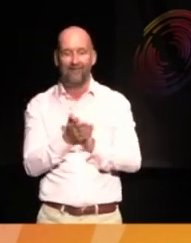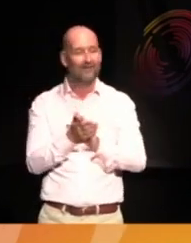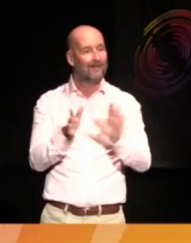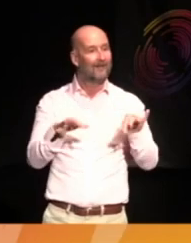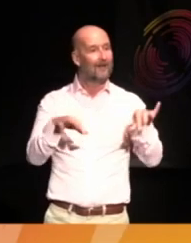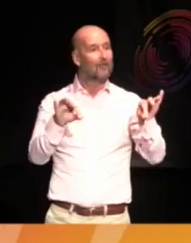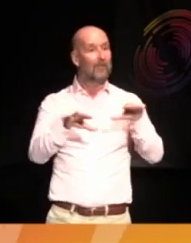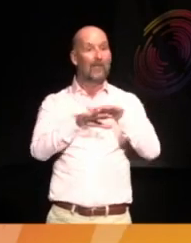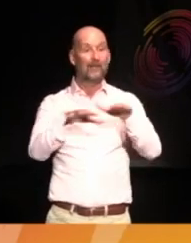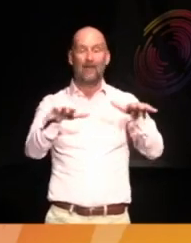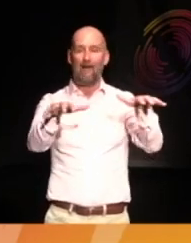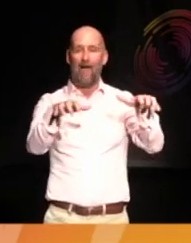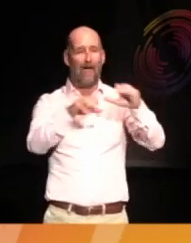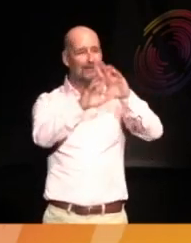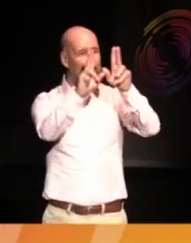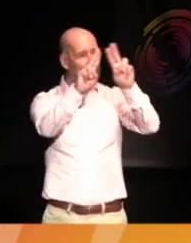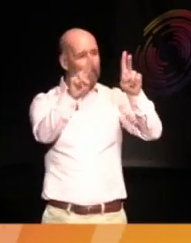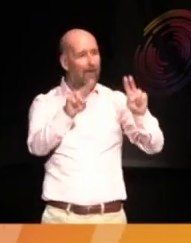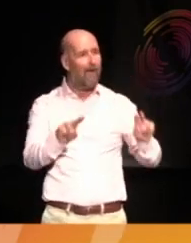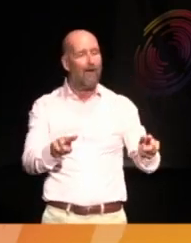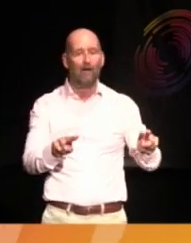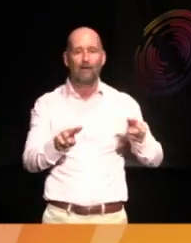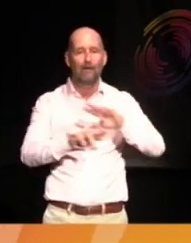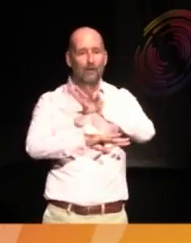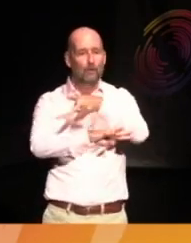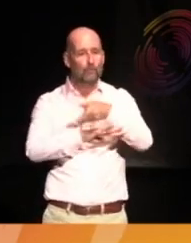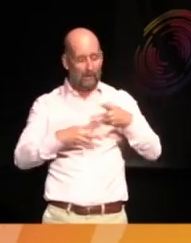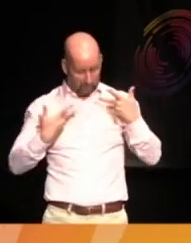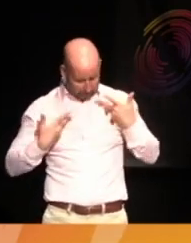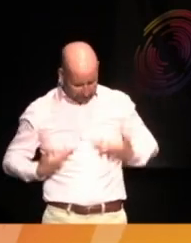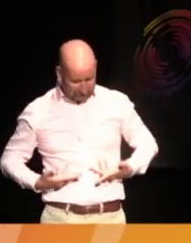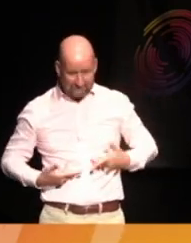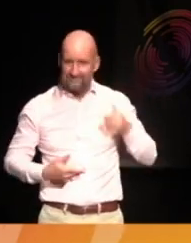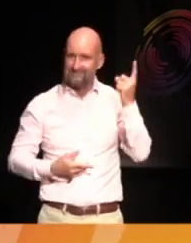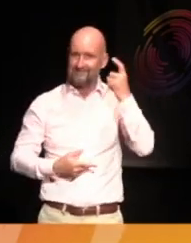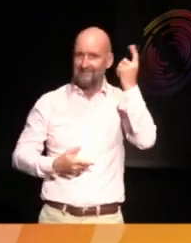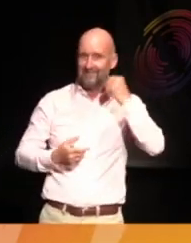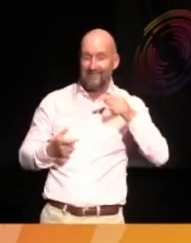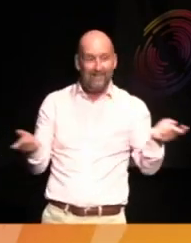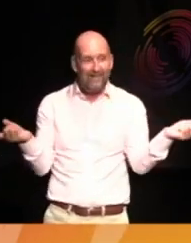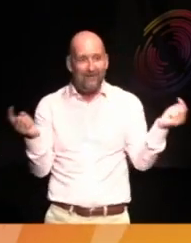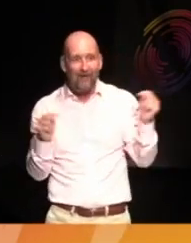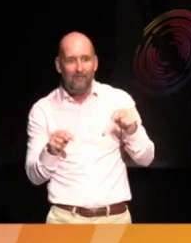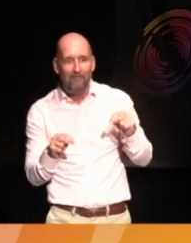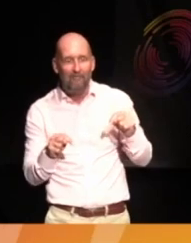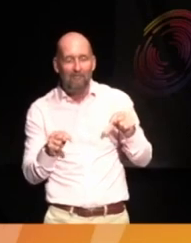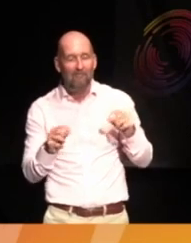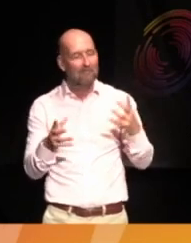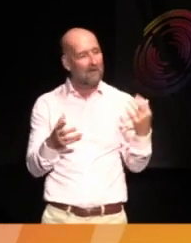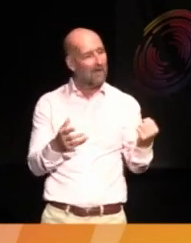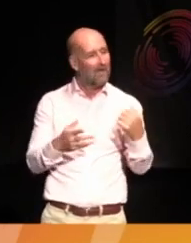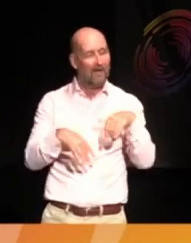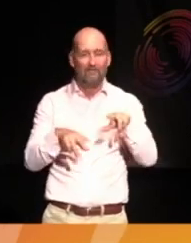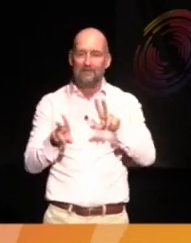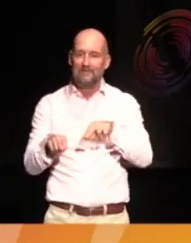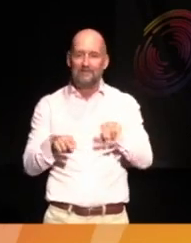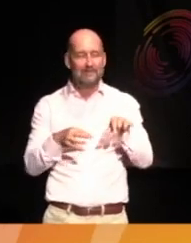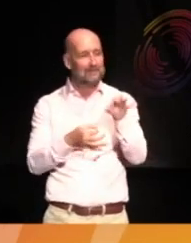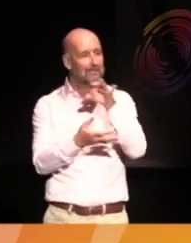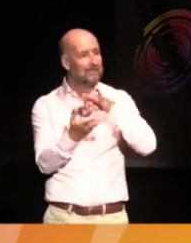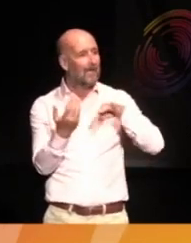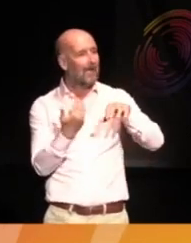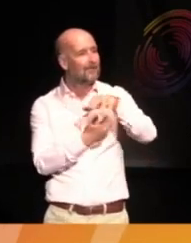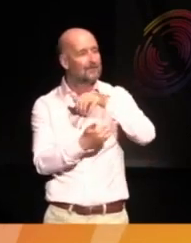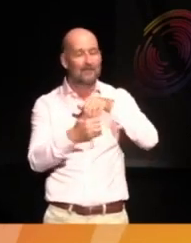on a polar ice cap. Our gingham grins waving. Here I am, holding a tea dance inside an